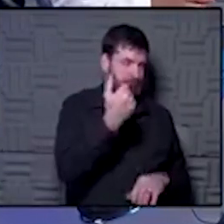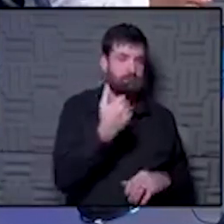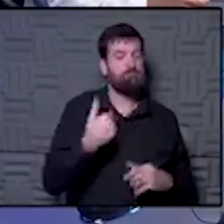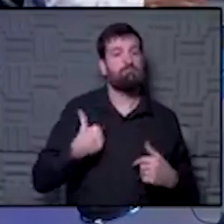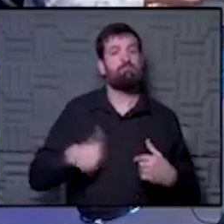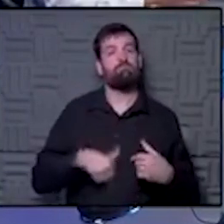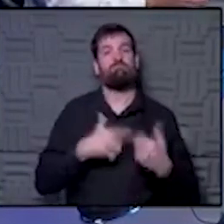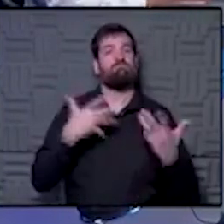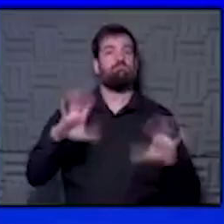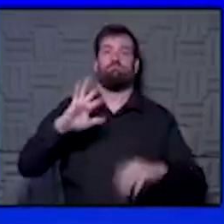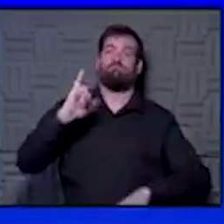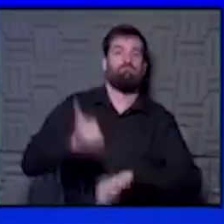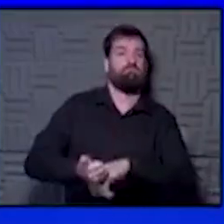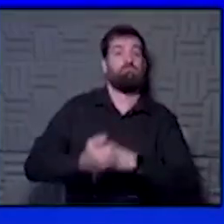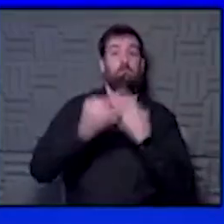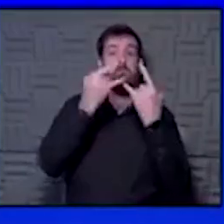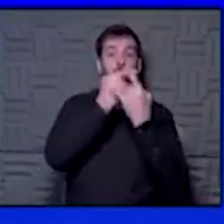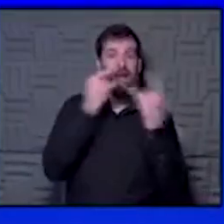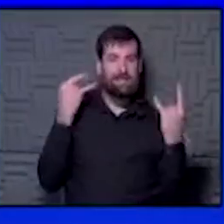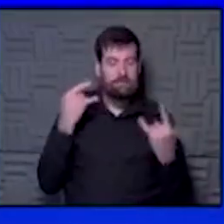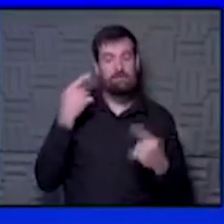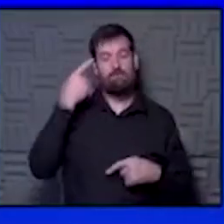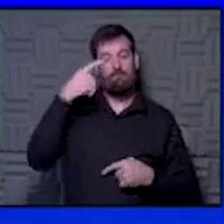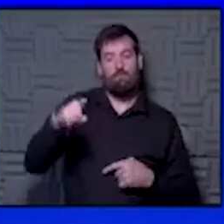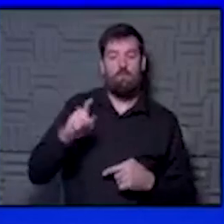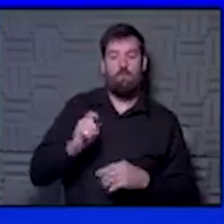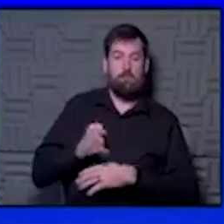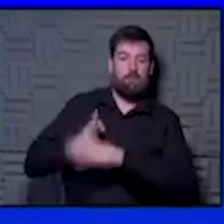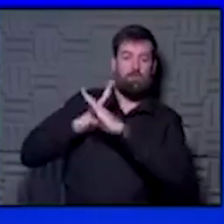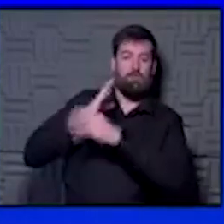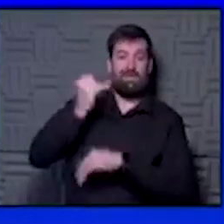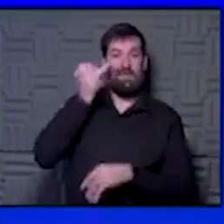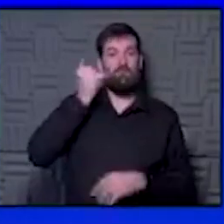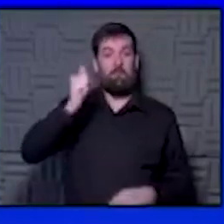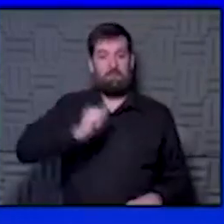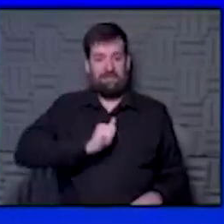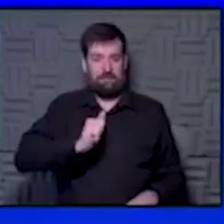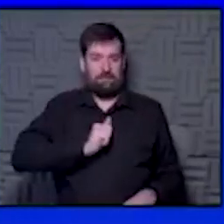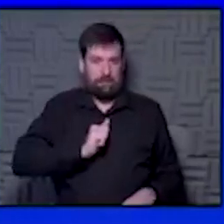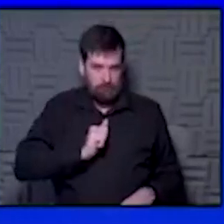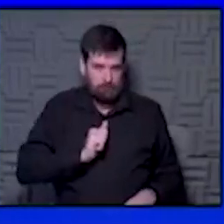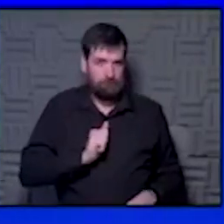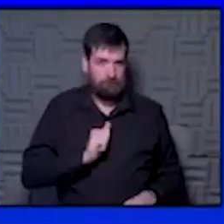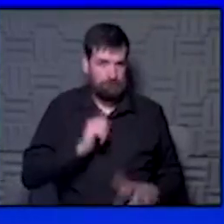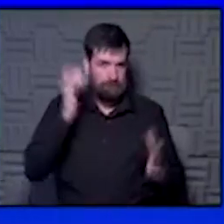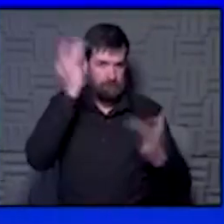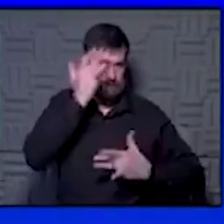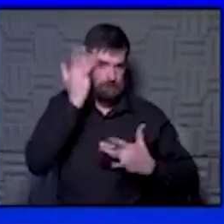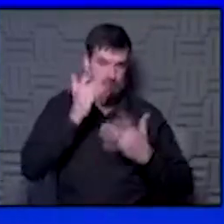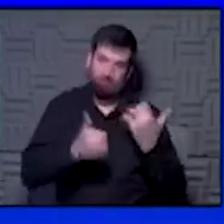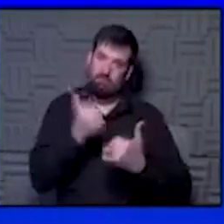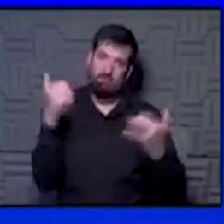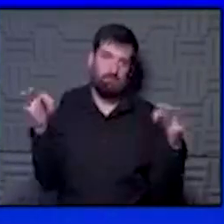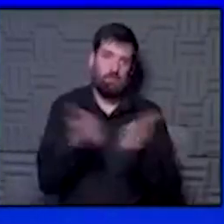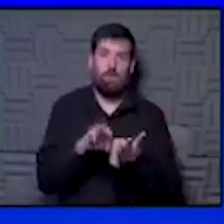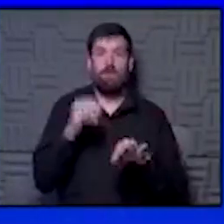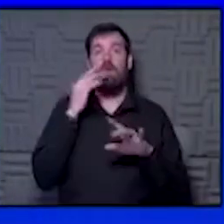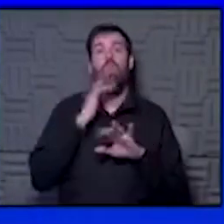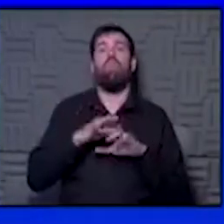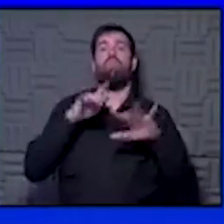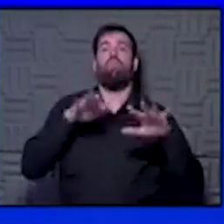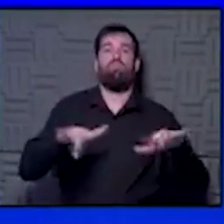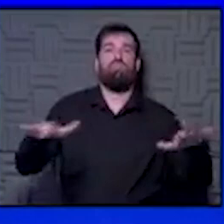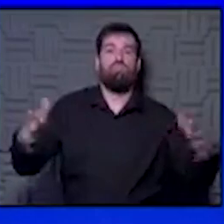established that wearing a mask is for barrier protection for you in case you are sick and spreading the virus into the environment.